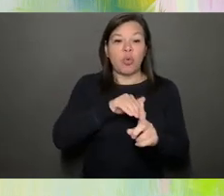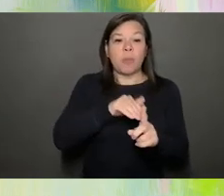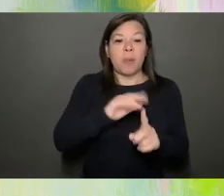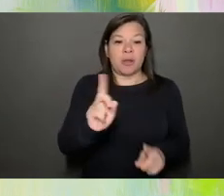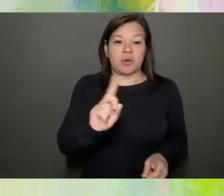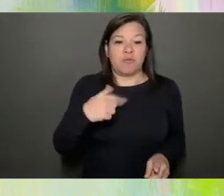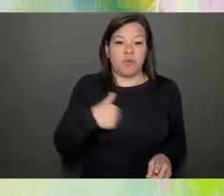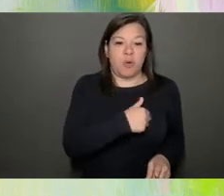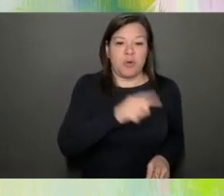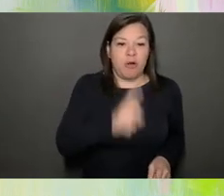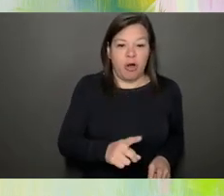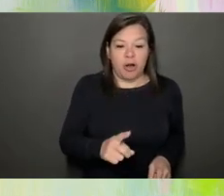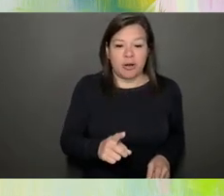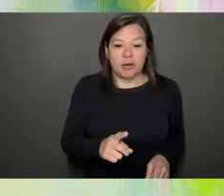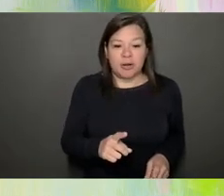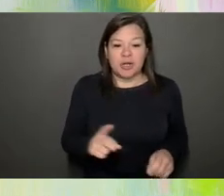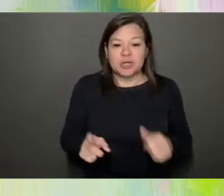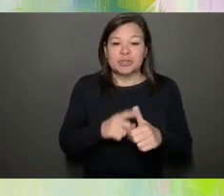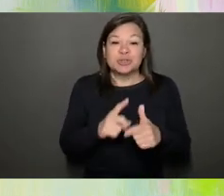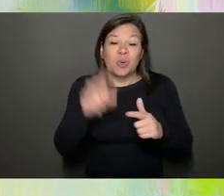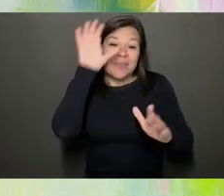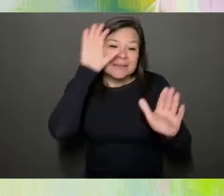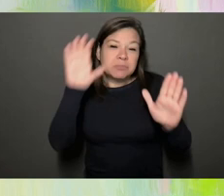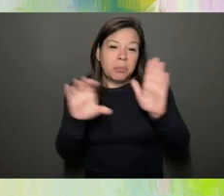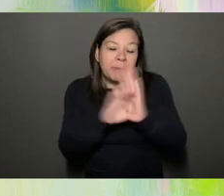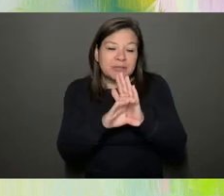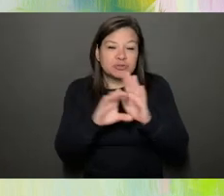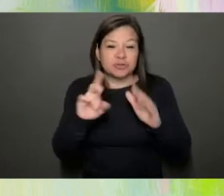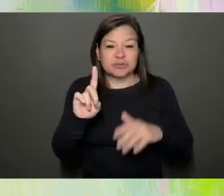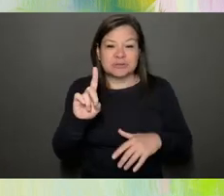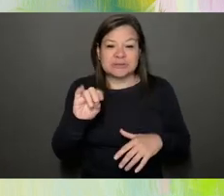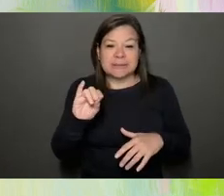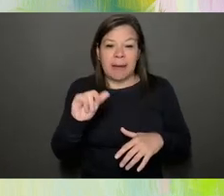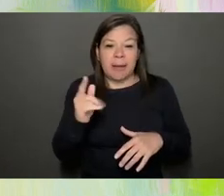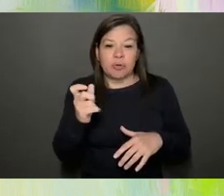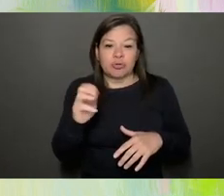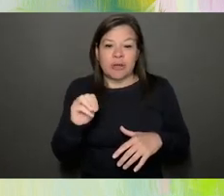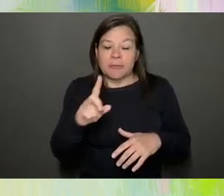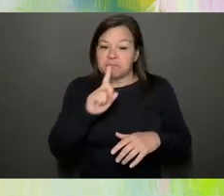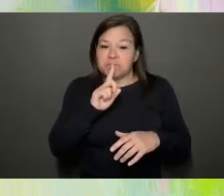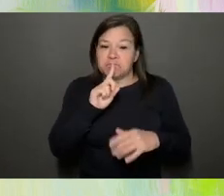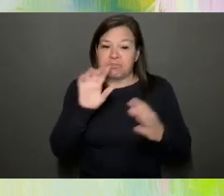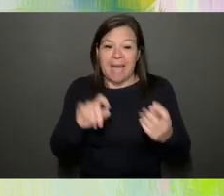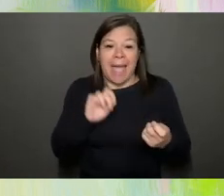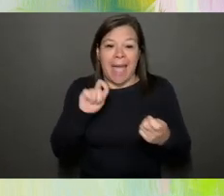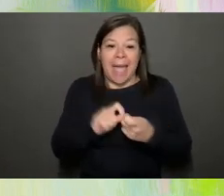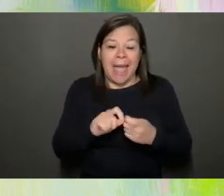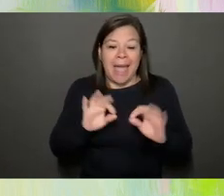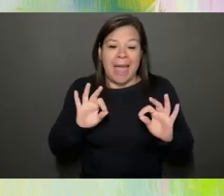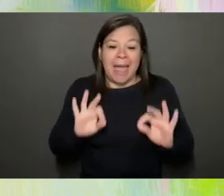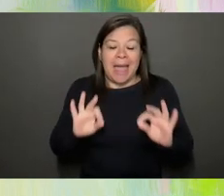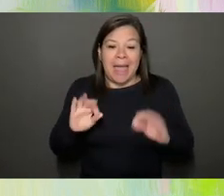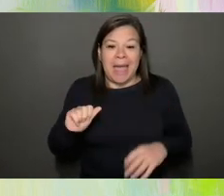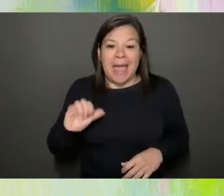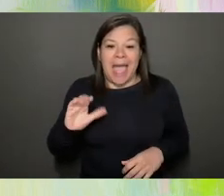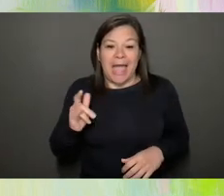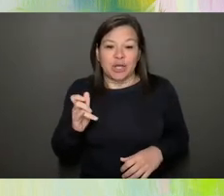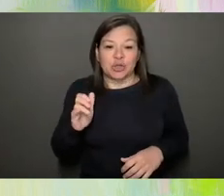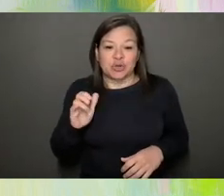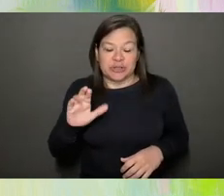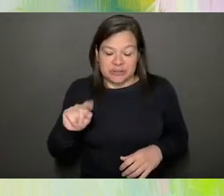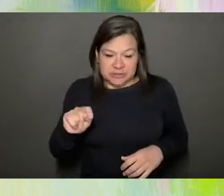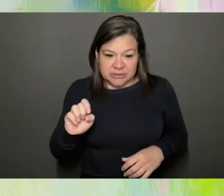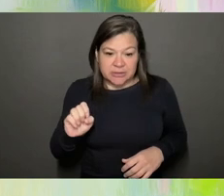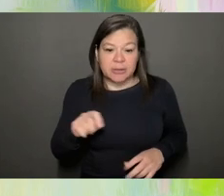this little bubble diagram. Well, it's not totally accurate. Whoops. Sorry about that. That's our facilitators agenda. Well, it's not